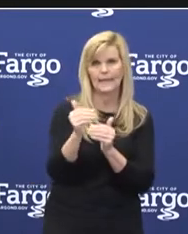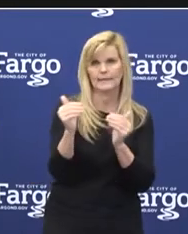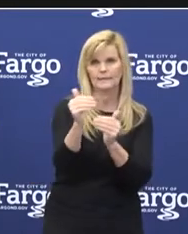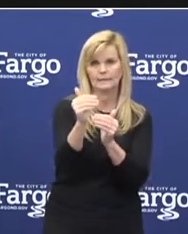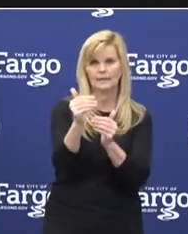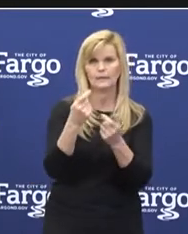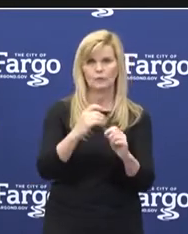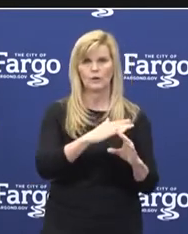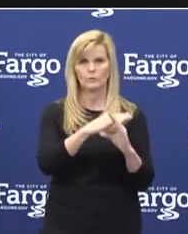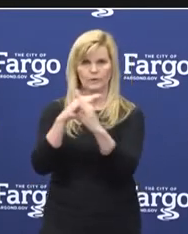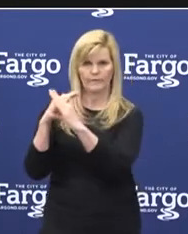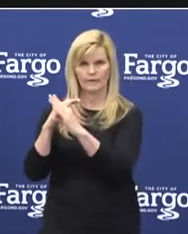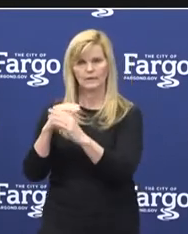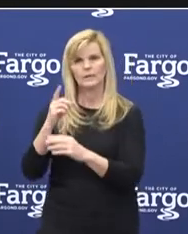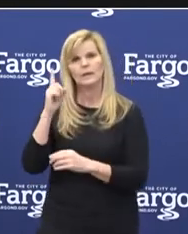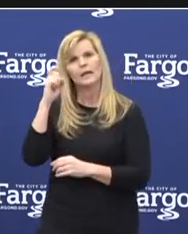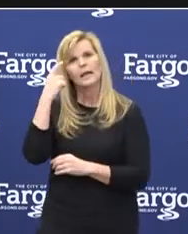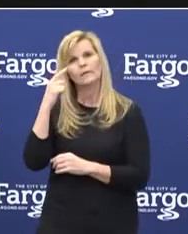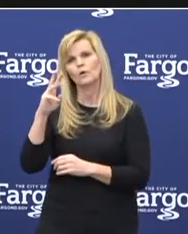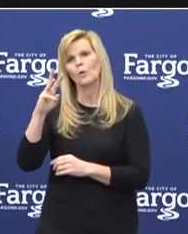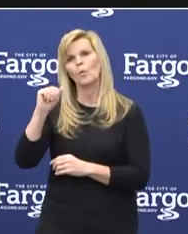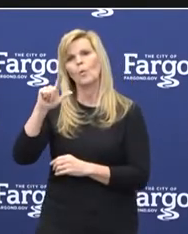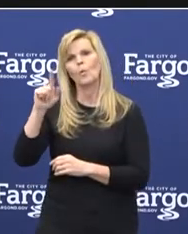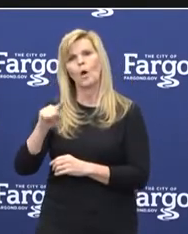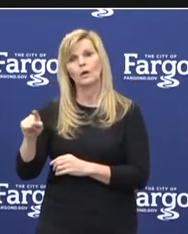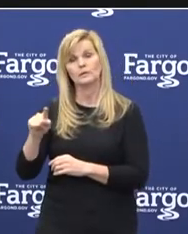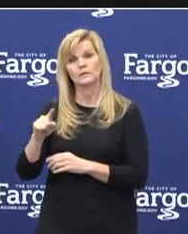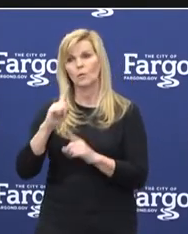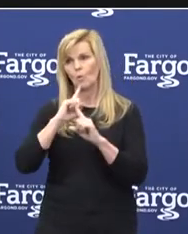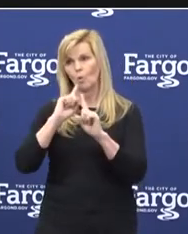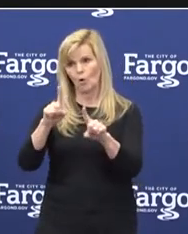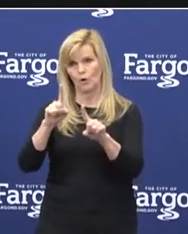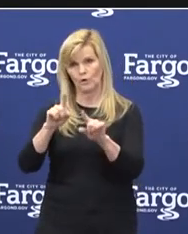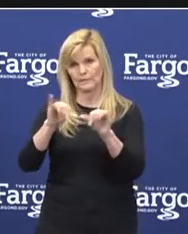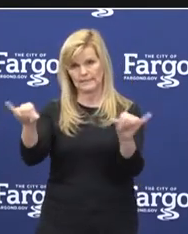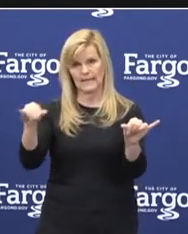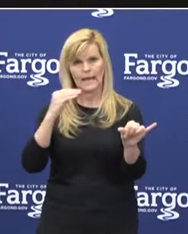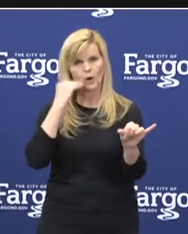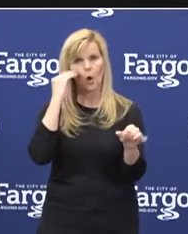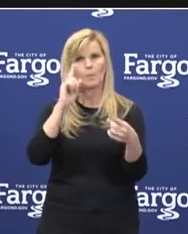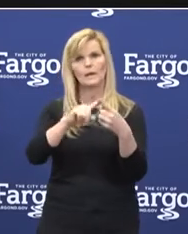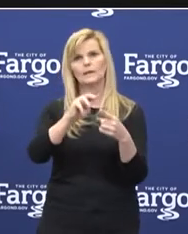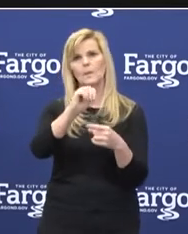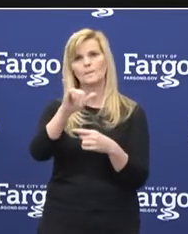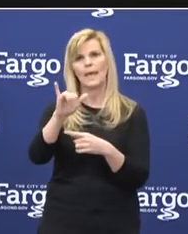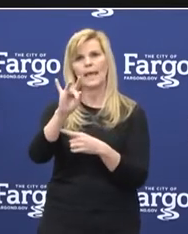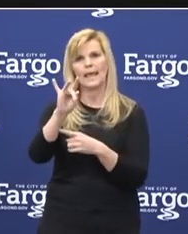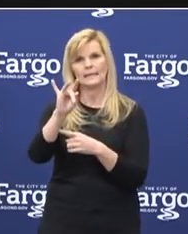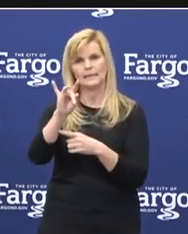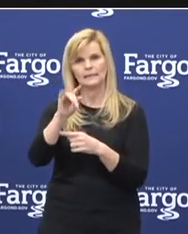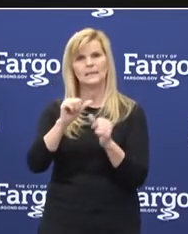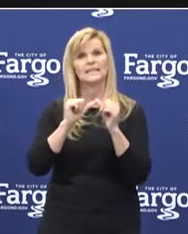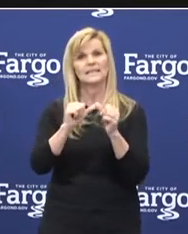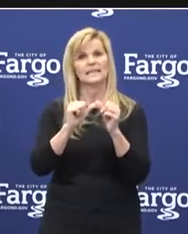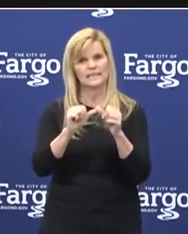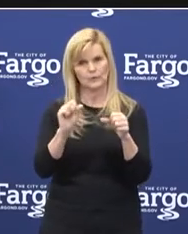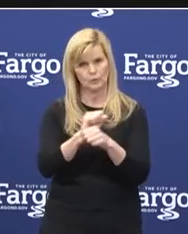response. Governor Walz has extended the statewide stay-at-home order until May 18th to keep taking these steps.